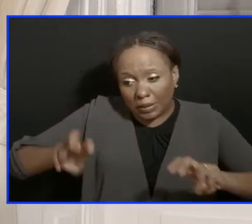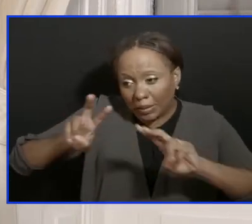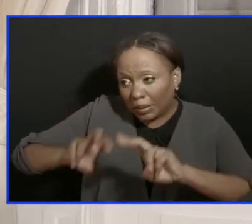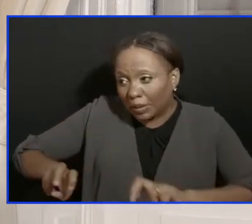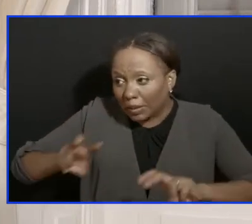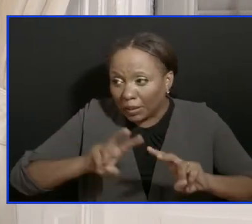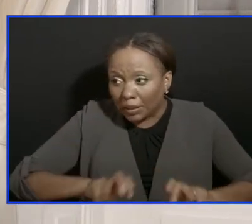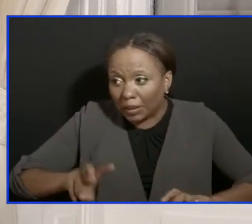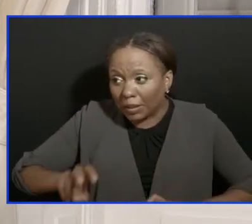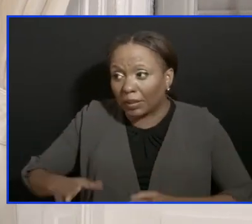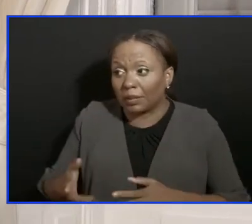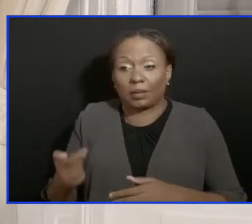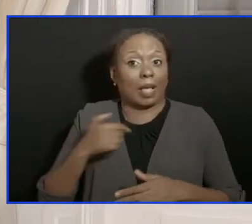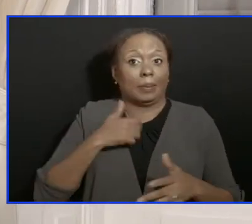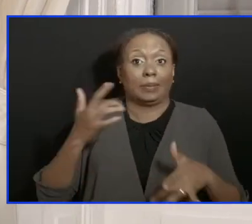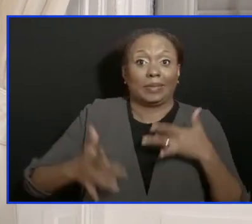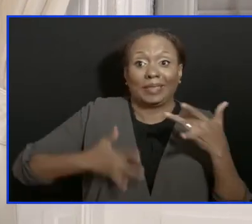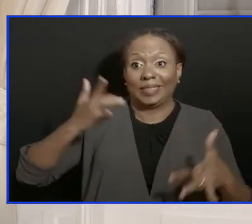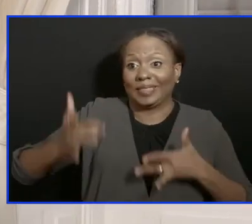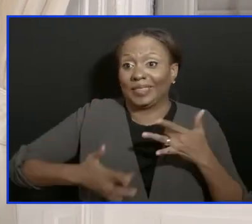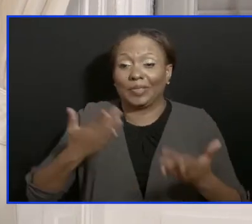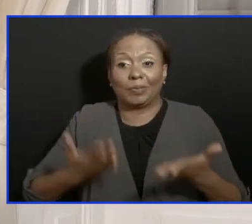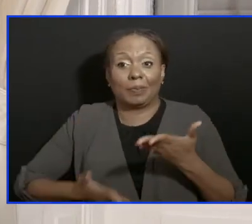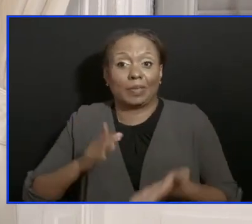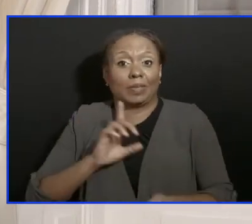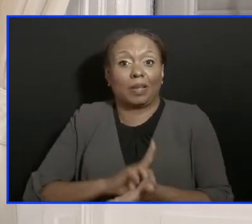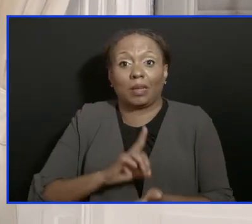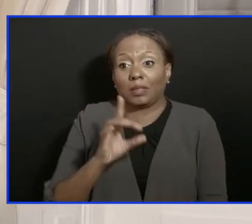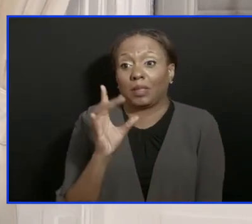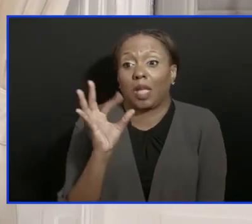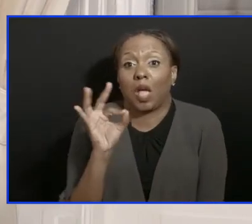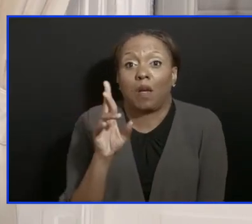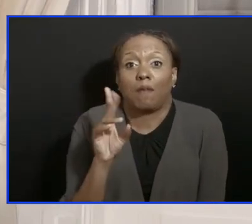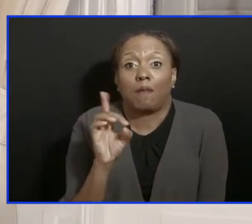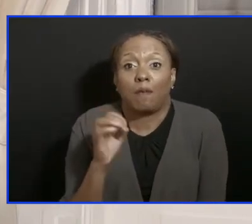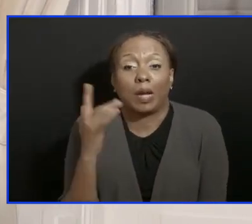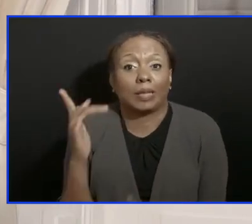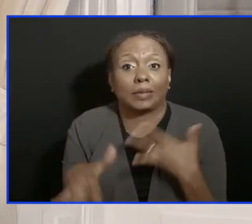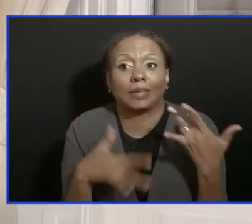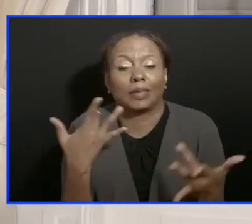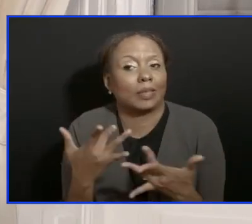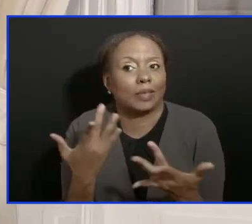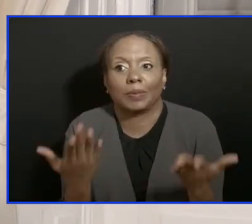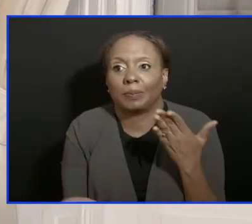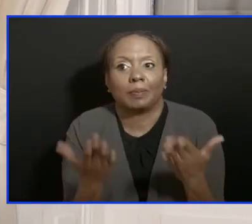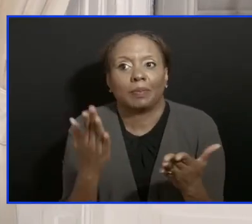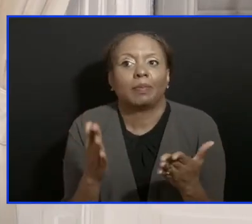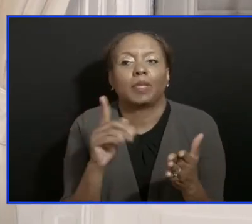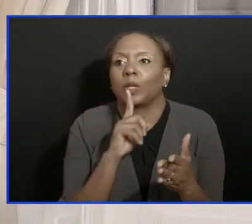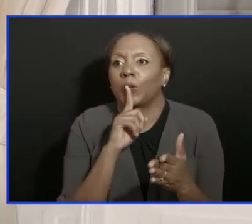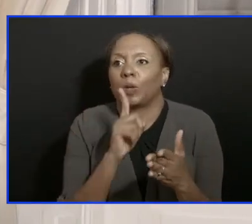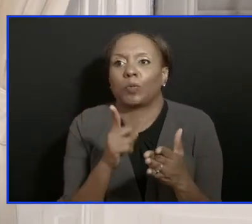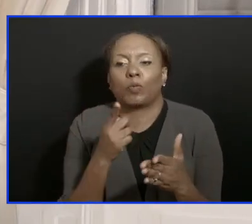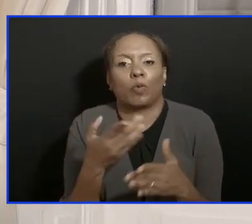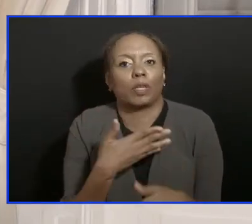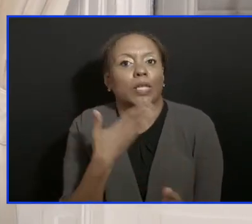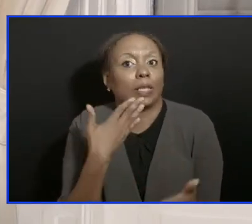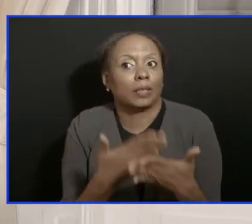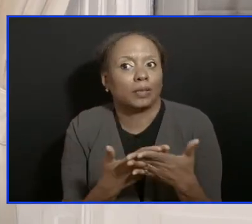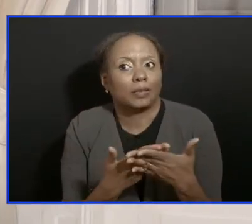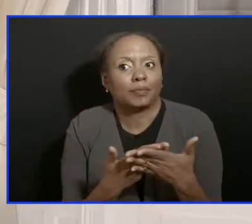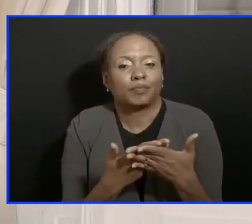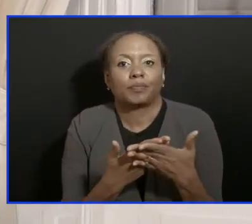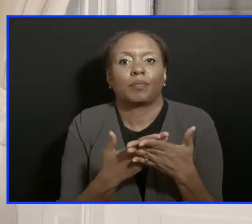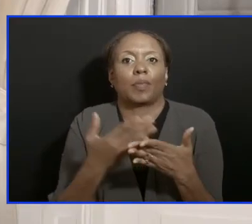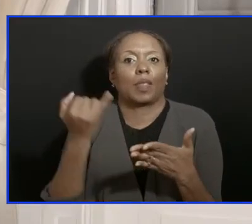I'm certainly excited. And I am sure that probably Dr. Ford is just as excited because it can be a potential game changer. And I think that once it goes